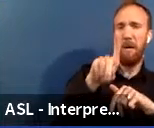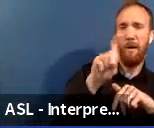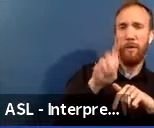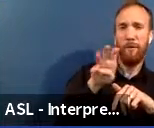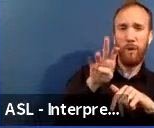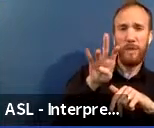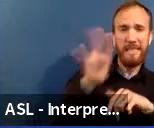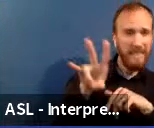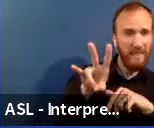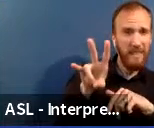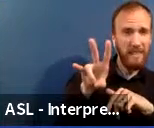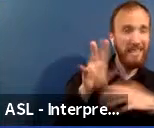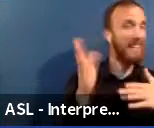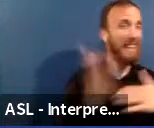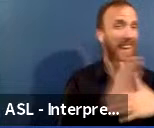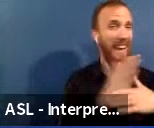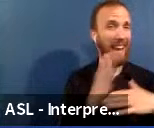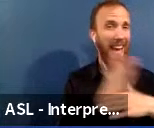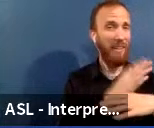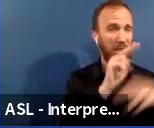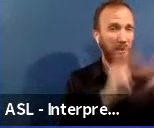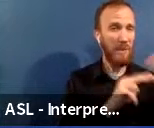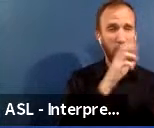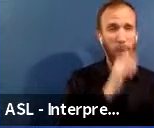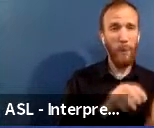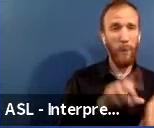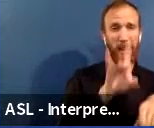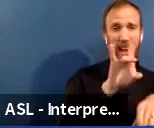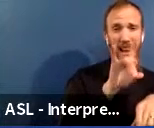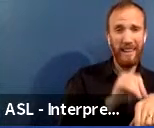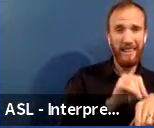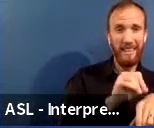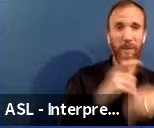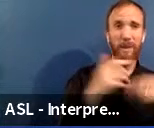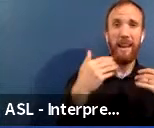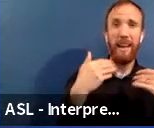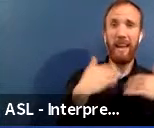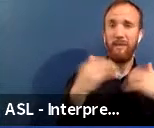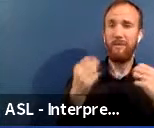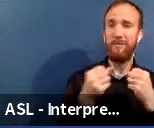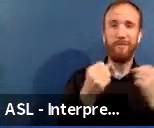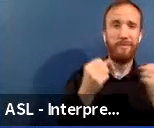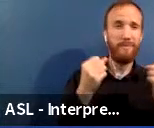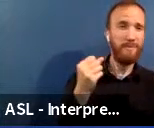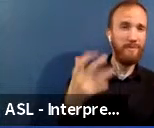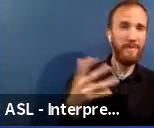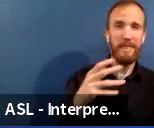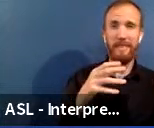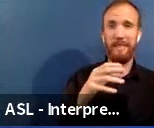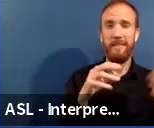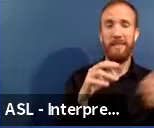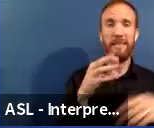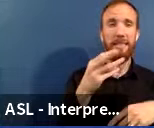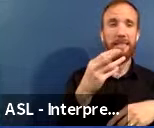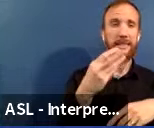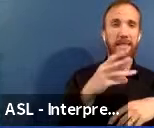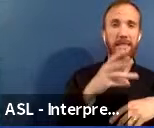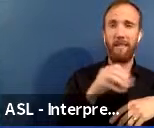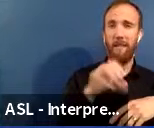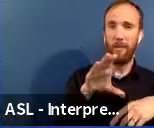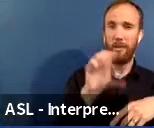We maintain over 62 million square feet. And to put that in perspective, that'd be the equivalent of 14 Sears towers.